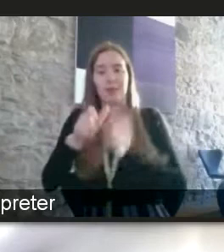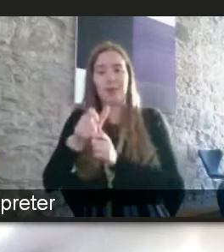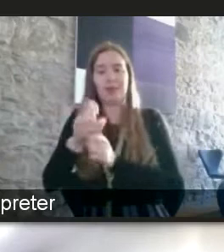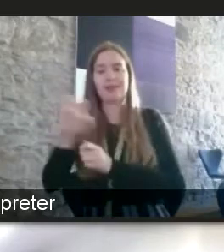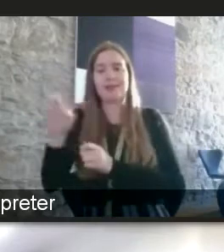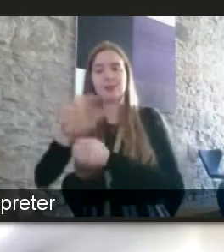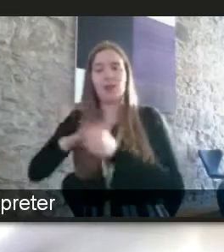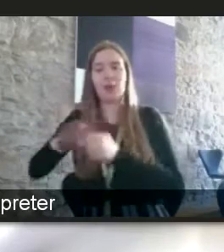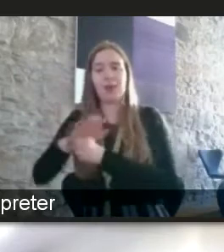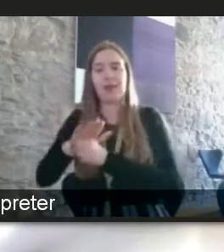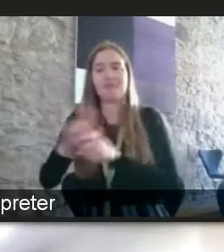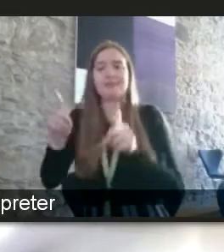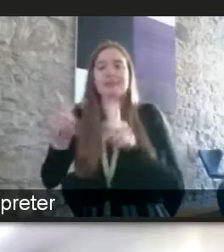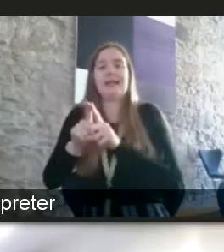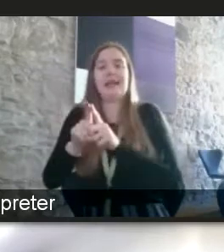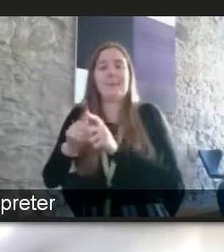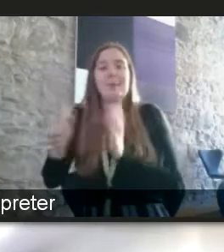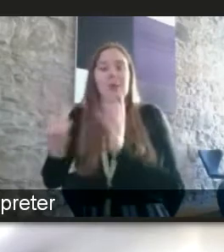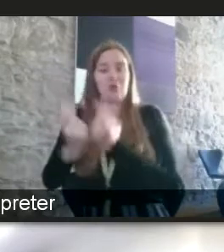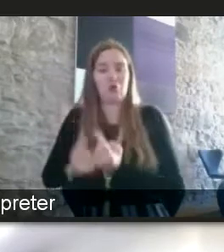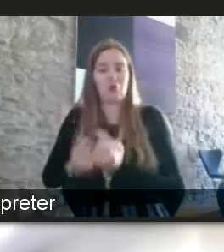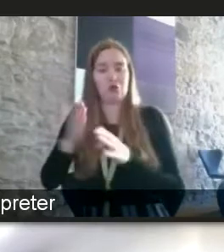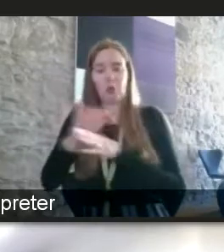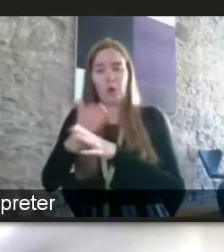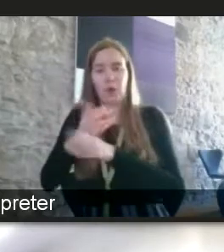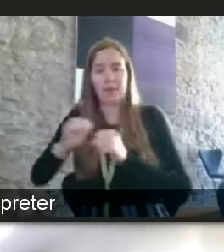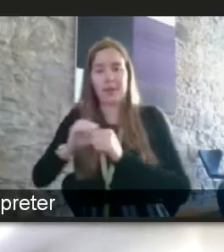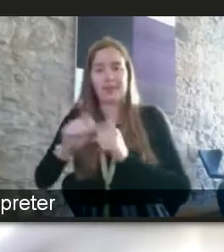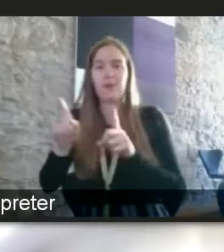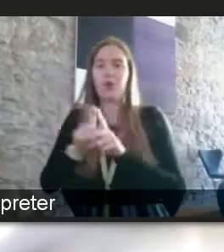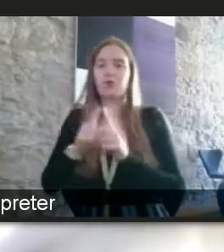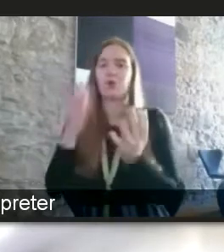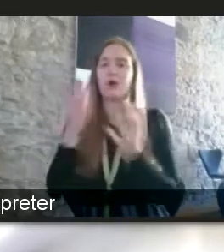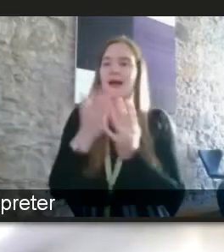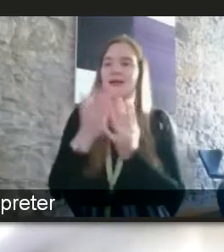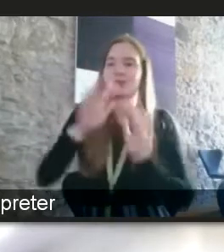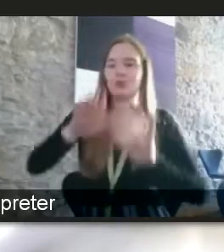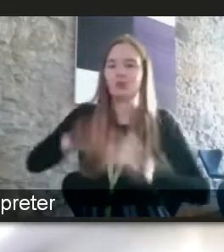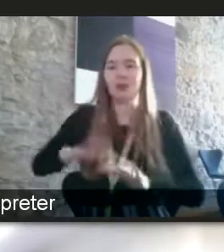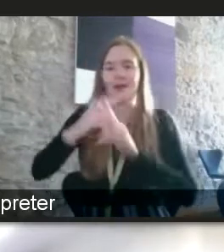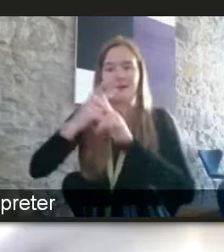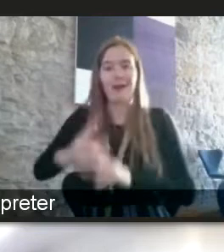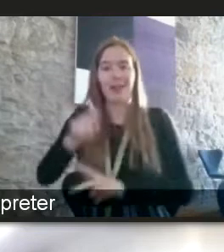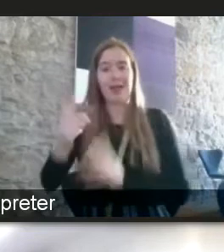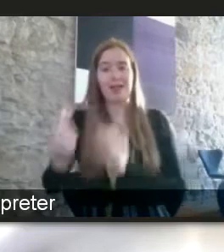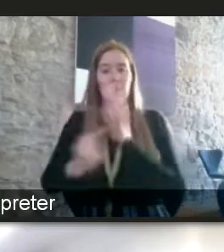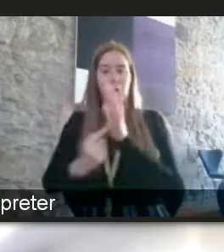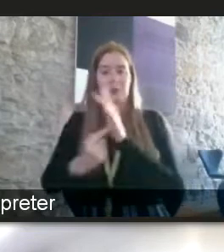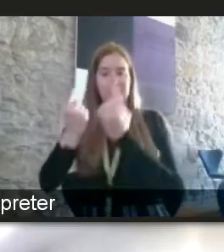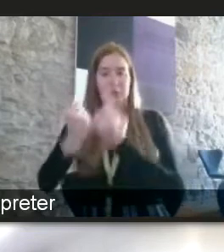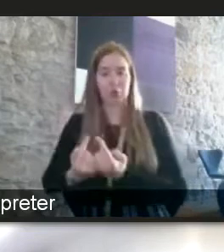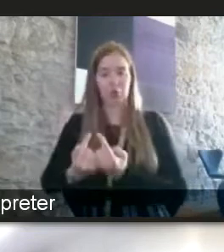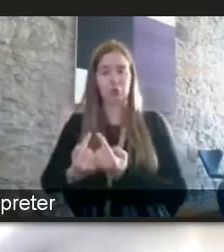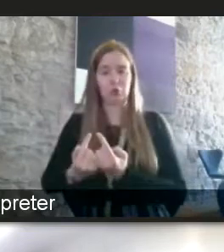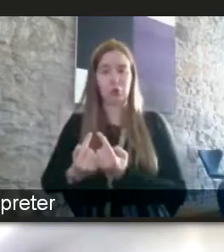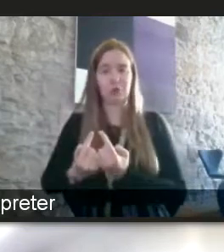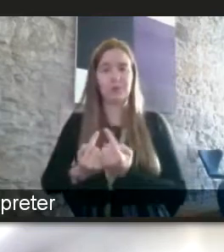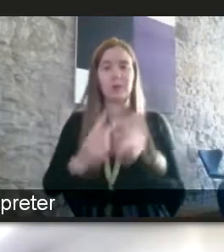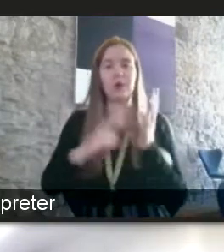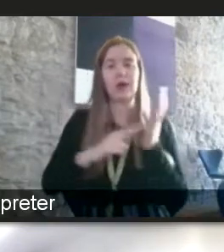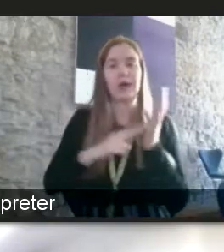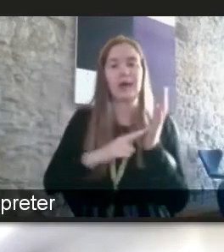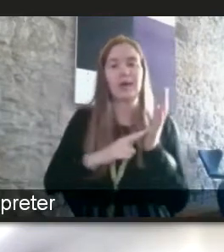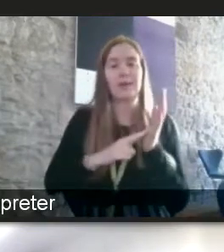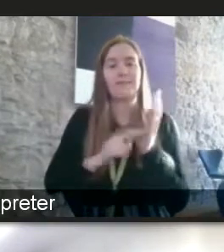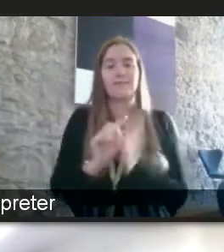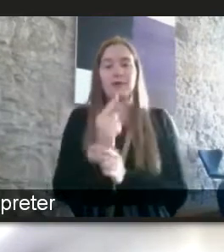are having that same issue in terms not just the workplace but obviously access to the child care and so on so that's an important issue now you may i'm going to bring to yourself in southbound and bella